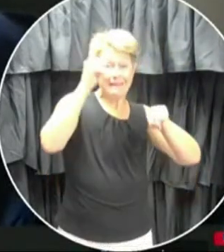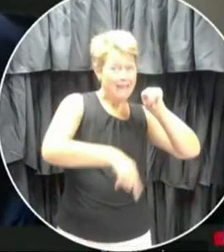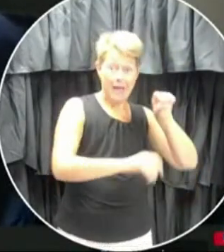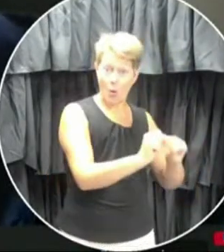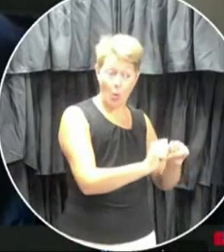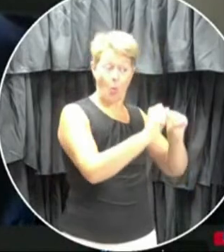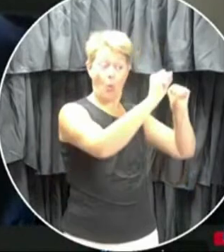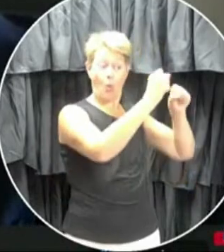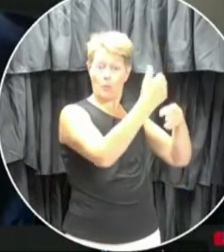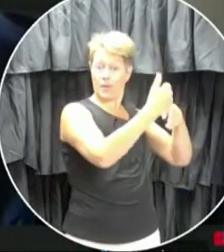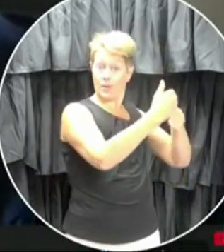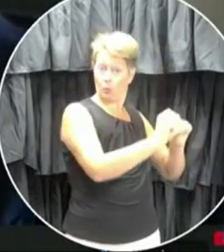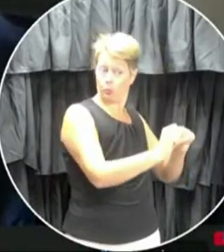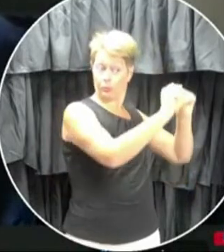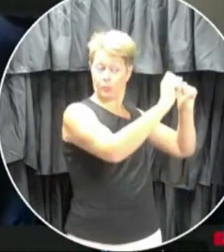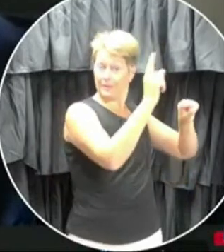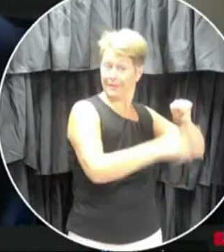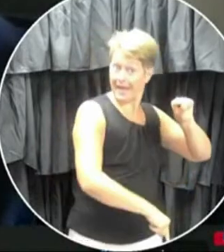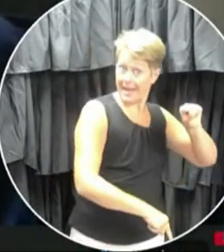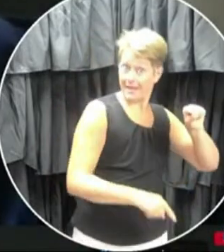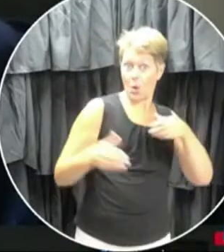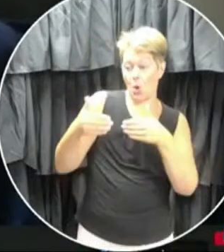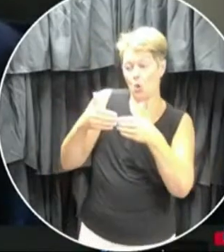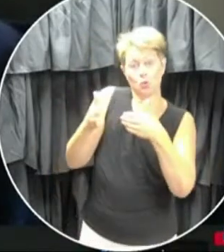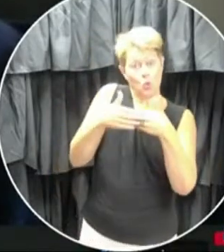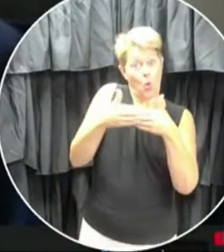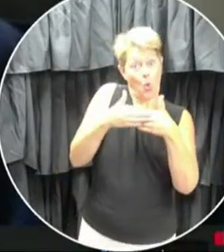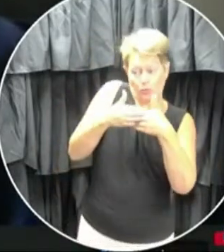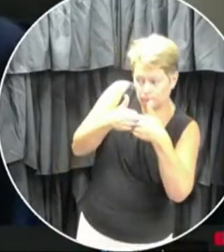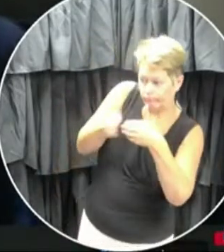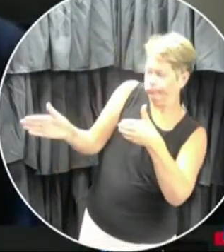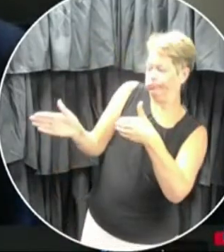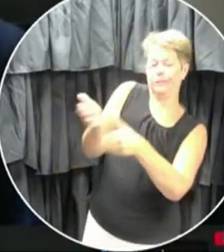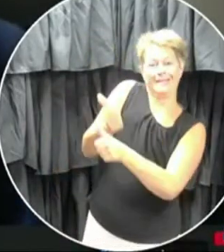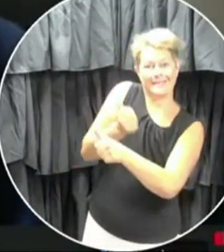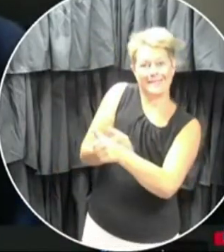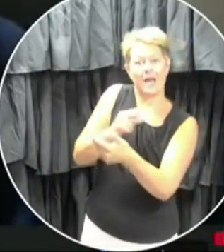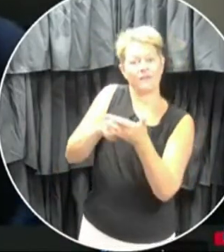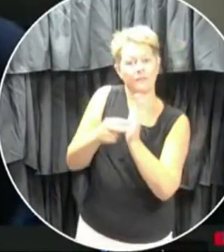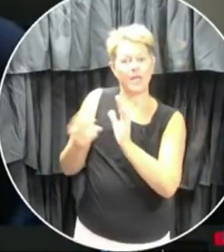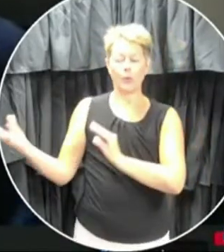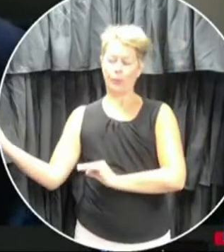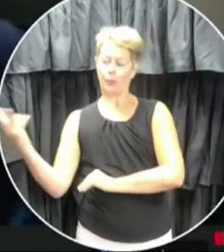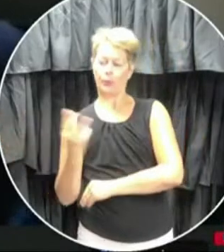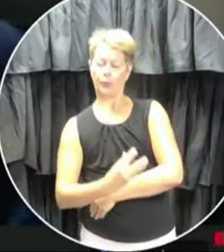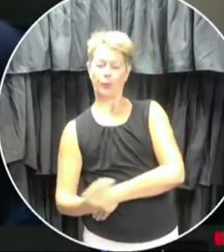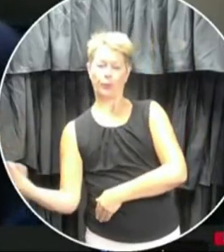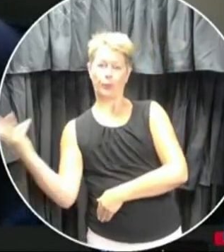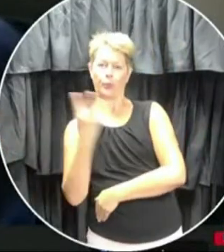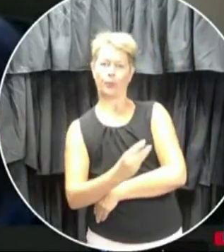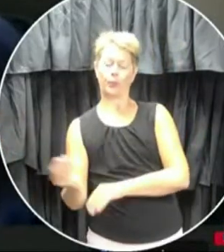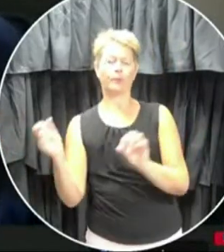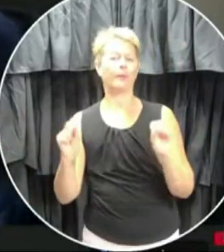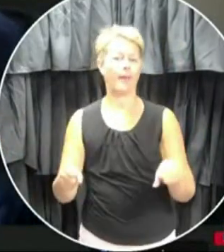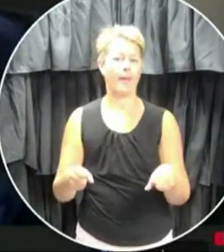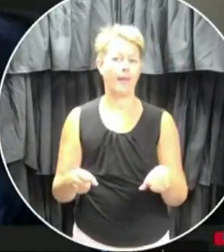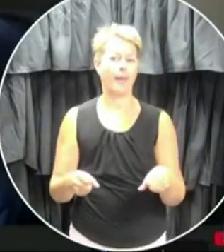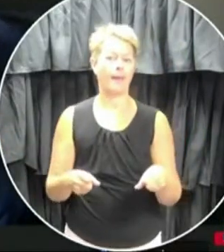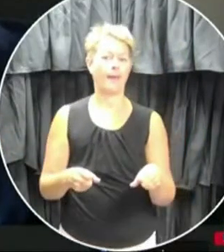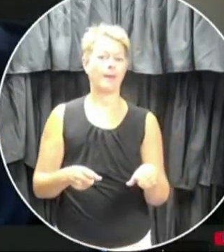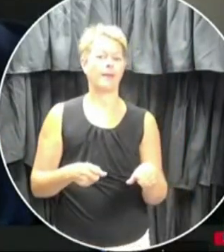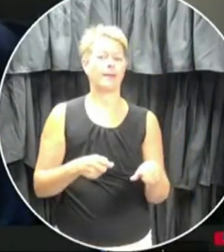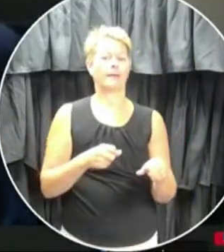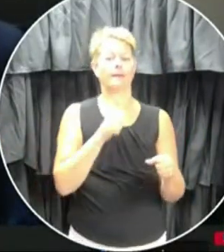um, you know, even just opening the door itself allows certain air to come in and out and flow. So it doesn't get stagnant in the